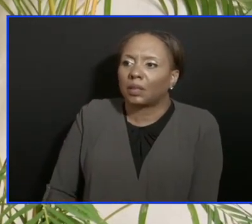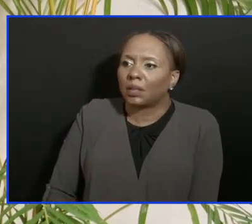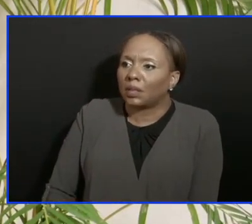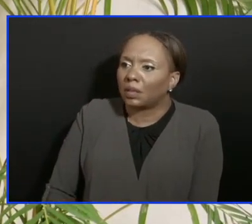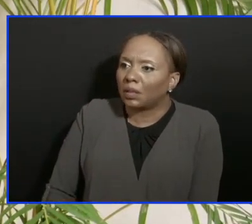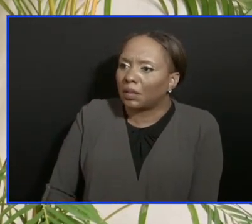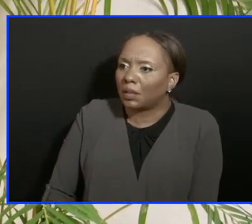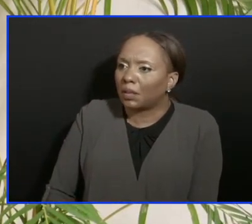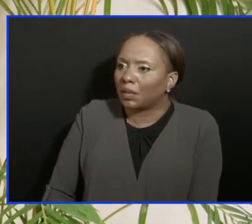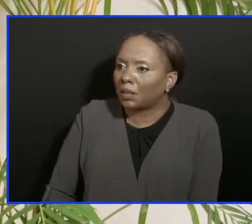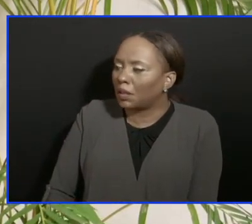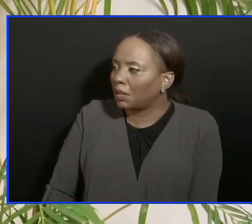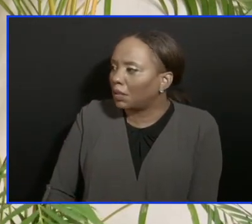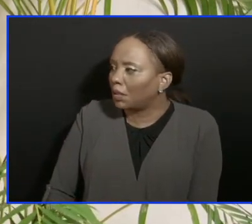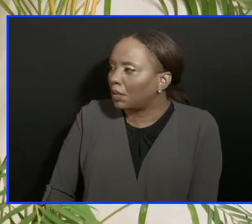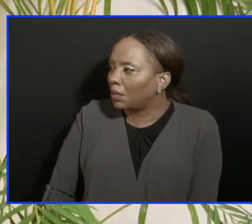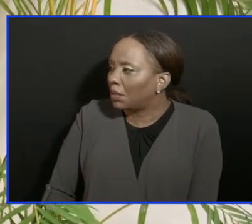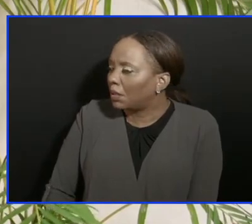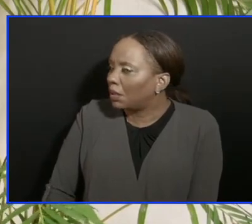53. that's all the comments, sir.